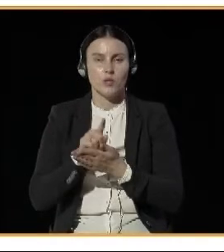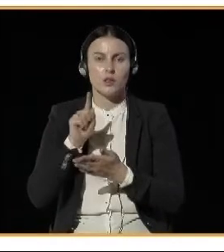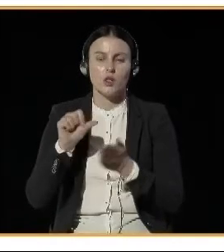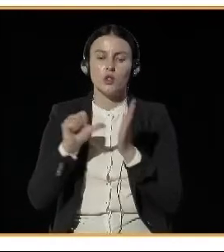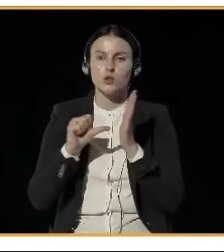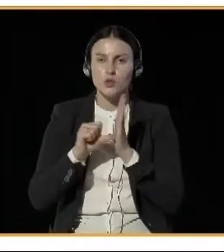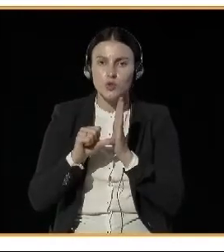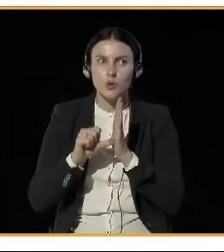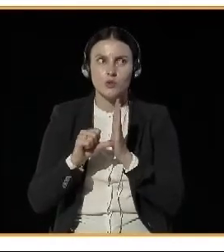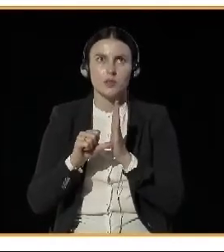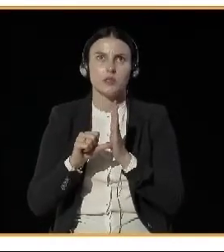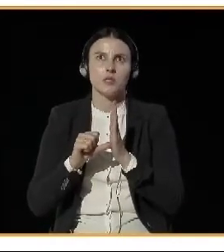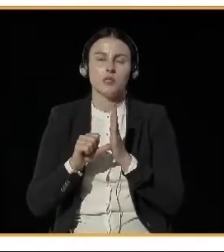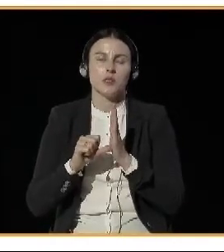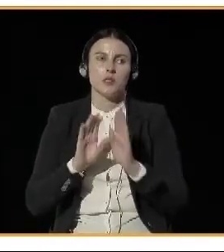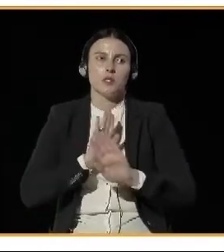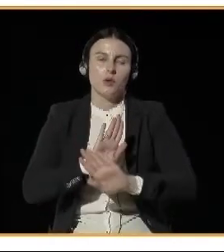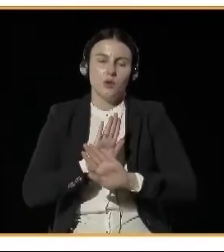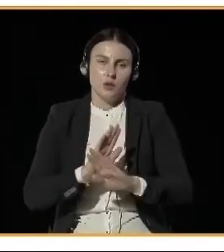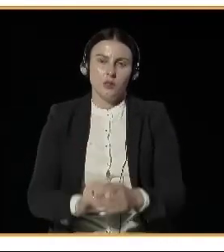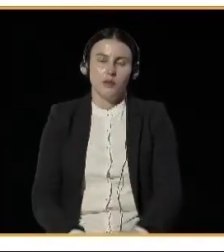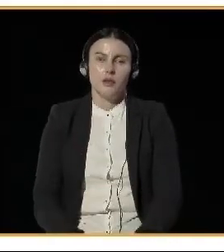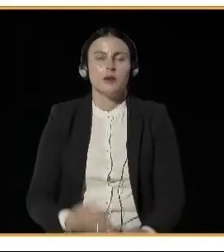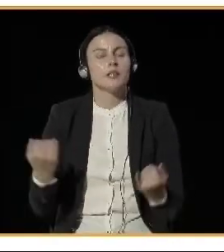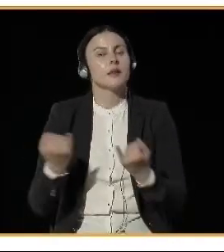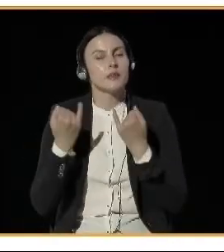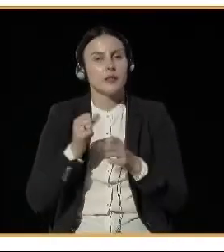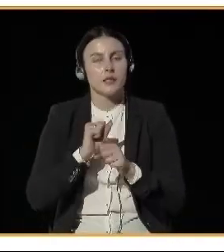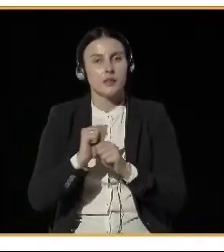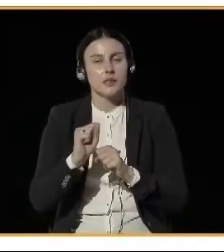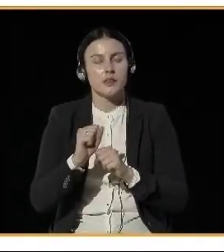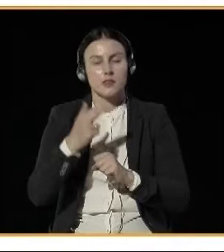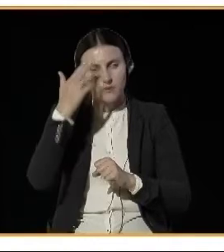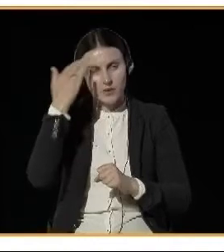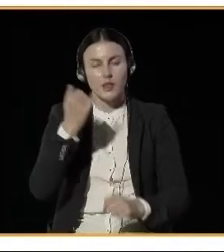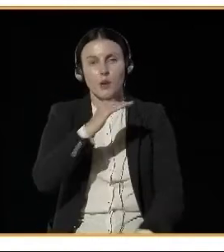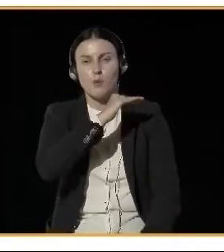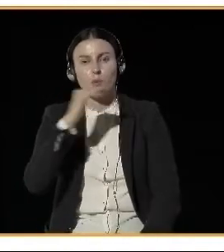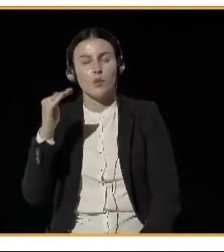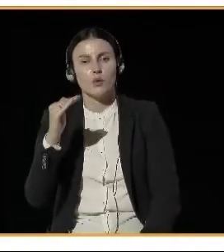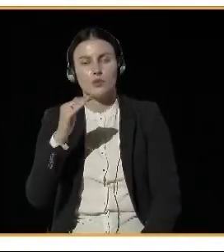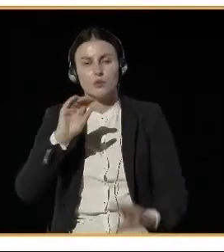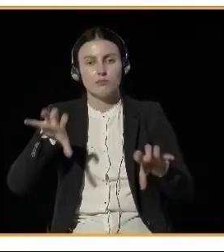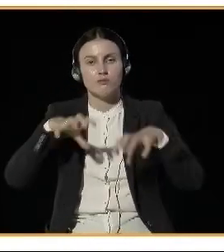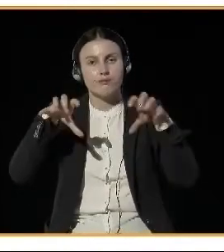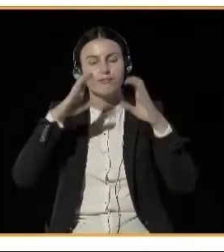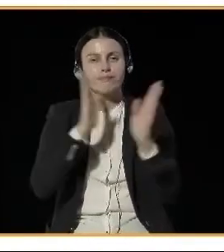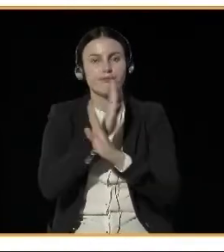traffic or from wood burning or from shipping or industry that is the most important so that you target